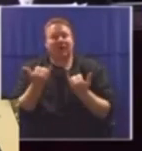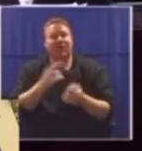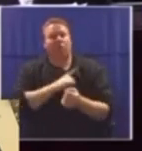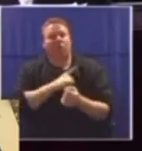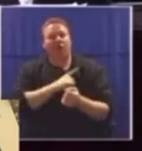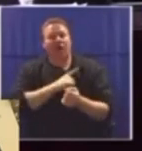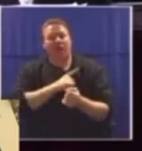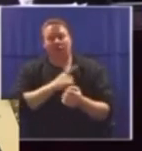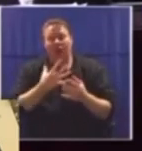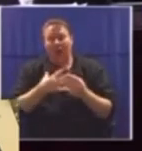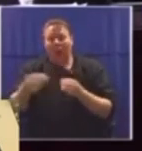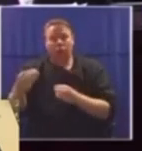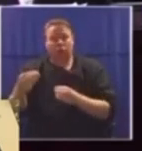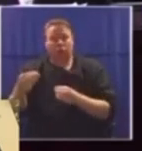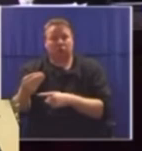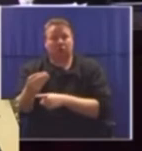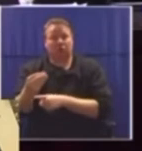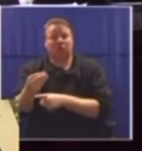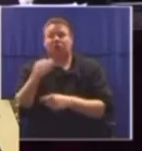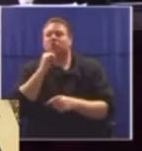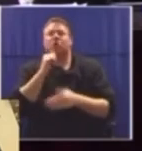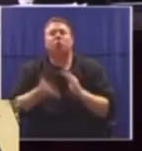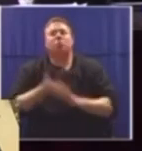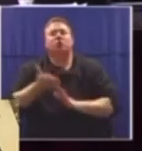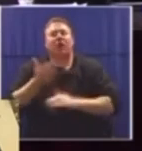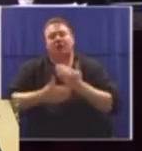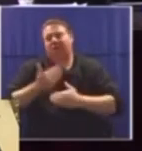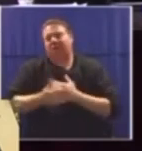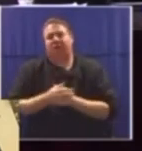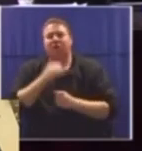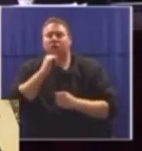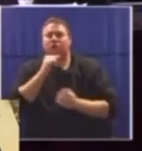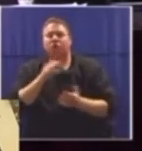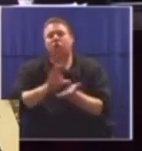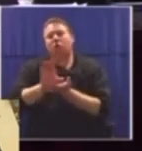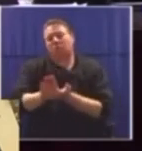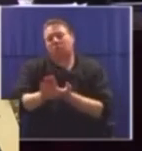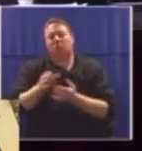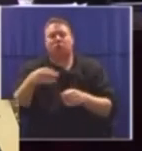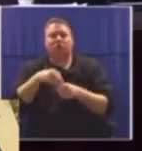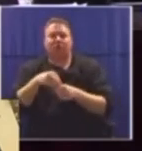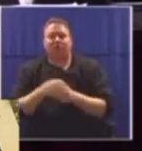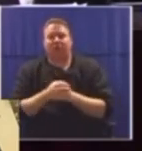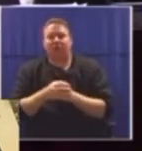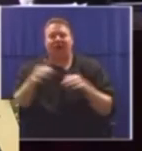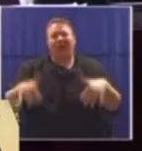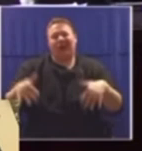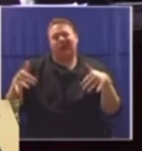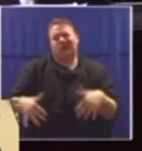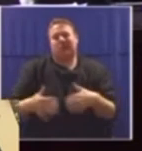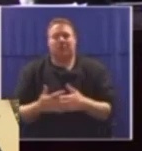when you take maternity leave, you're seen as not being productive. You're seen as not contributing to the status quo. You're seen as being lazy.